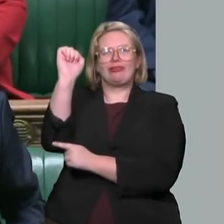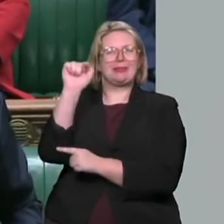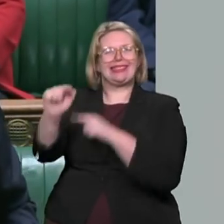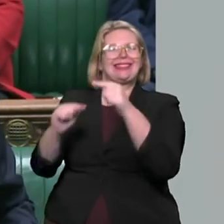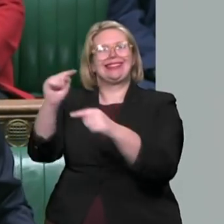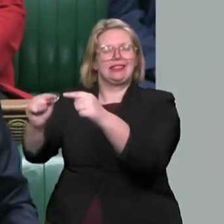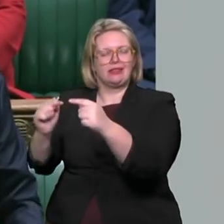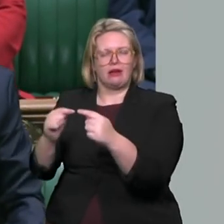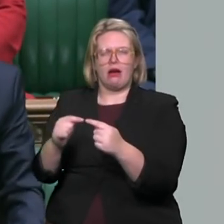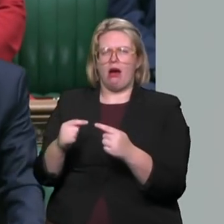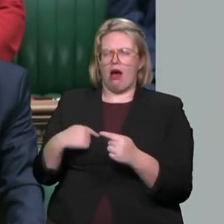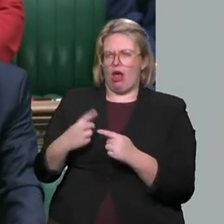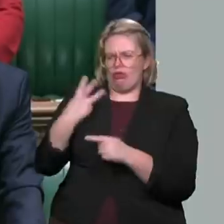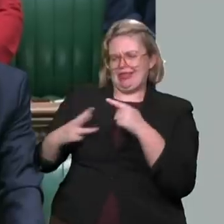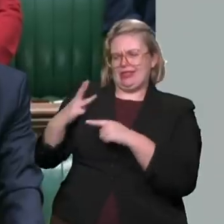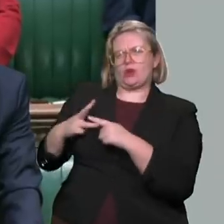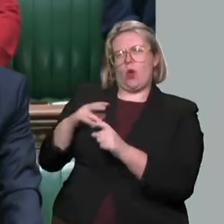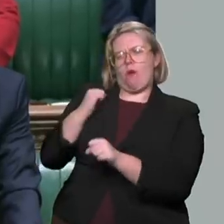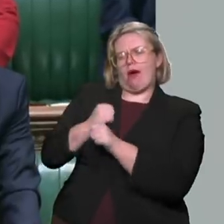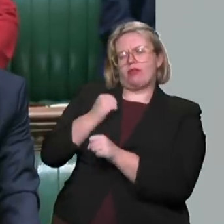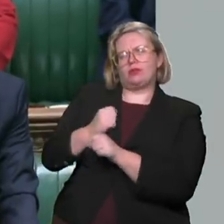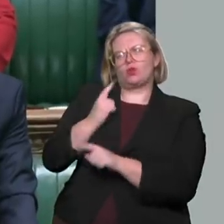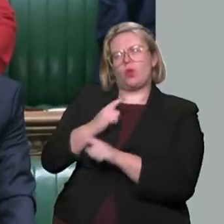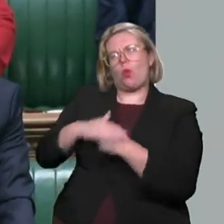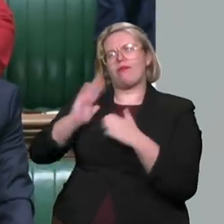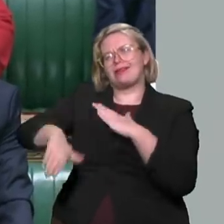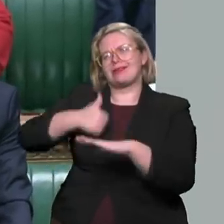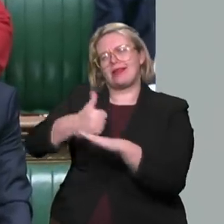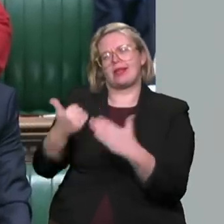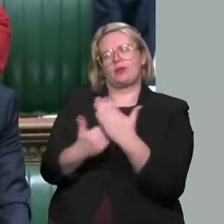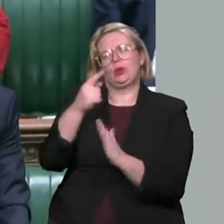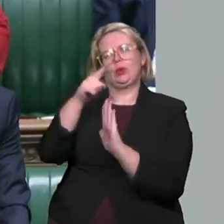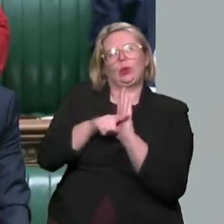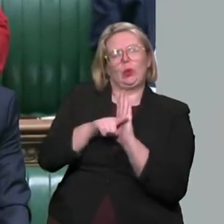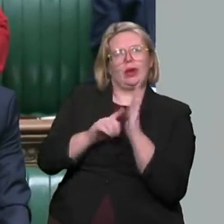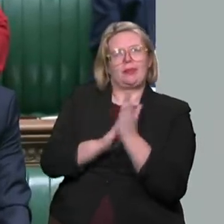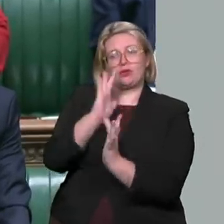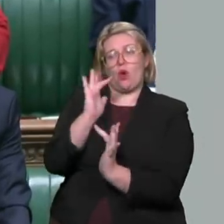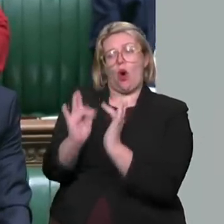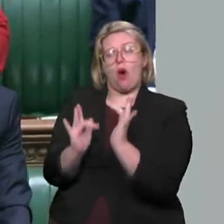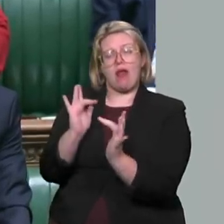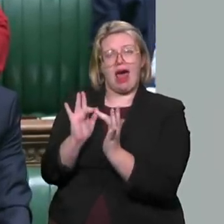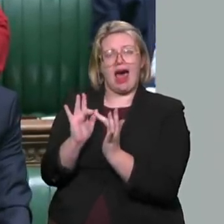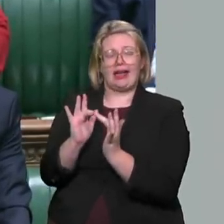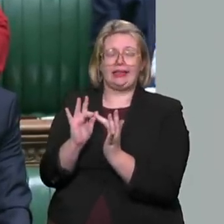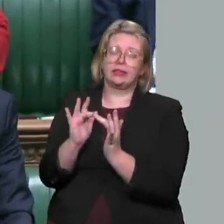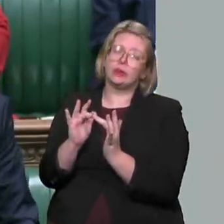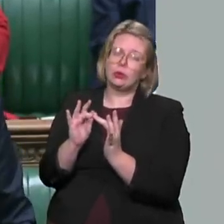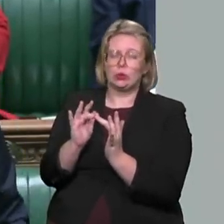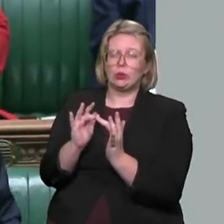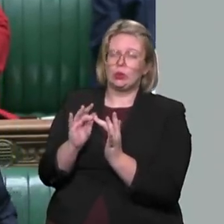Meanwhile, the damage caused by harmful content online is worse than ever. Dangerous algorithms on Facebook and Instagram